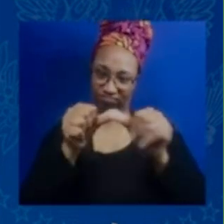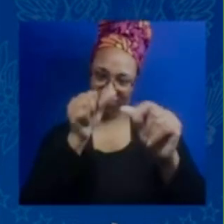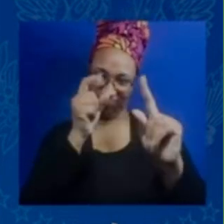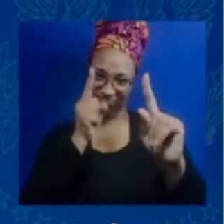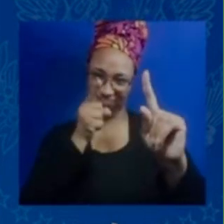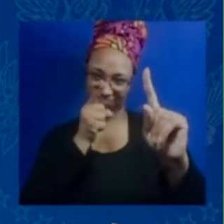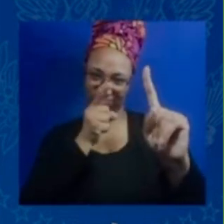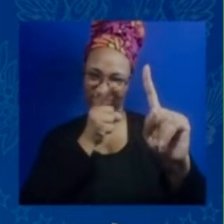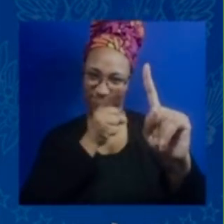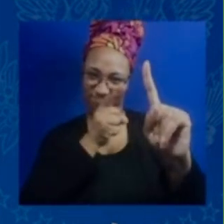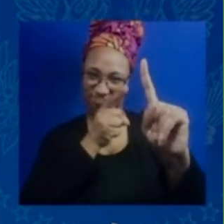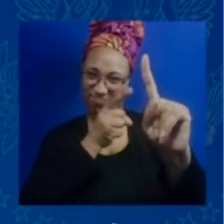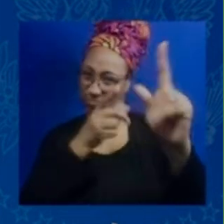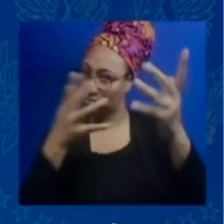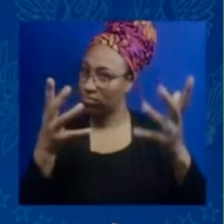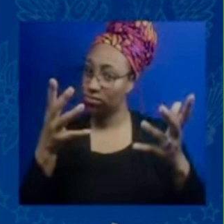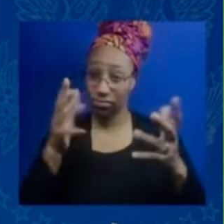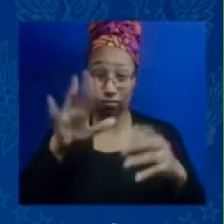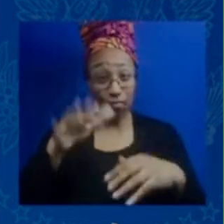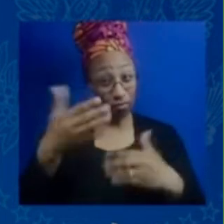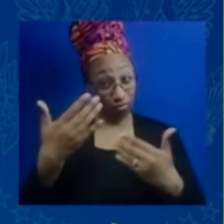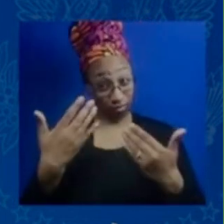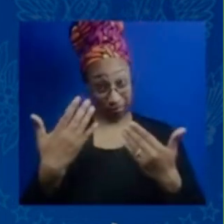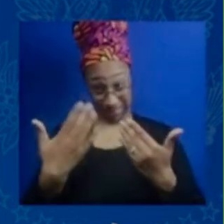thank you so much payout it's beautiful